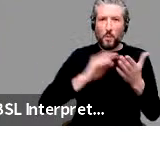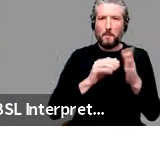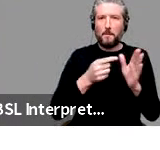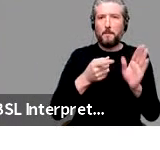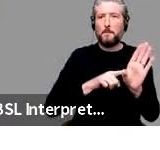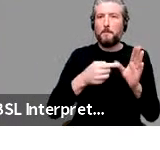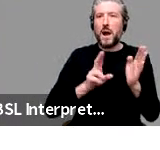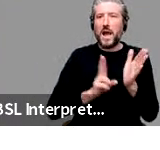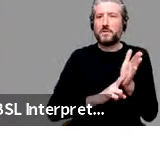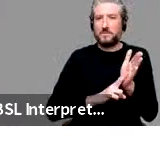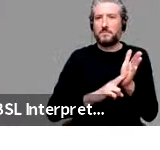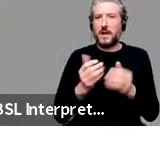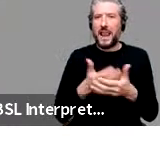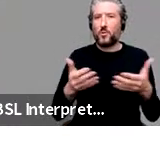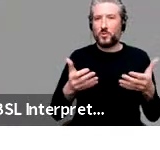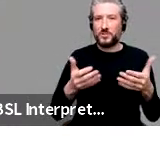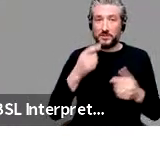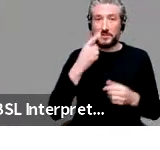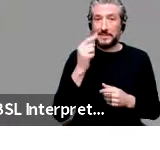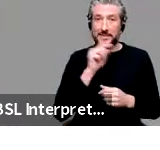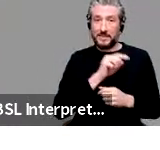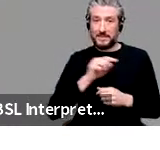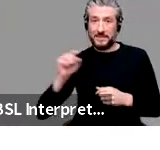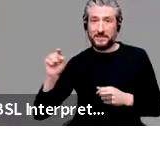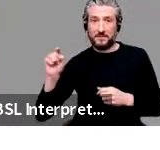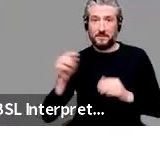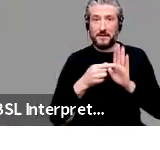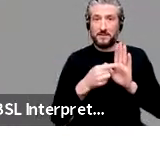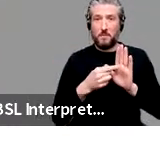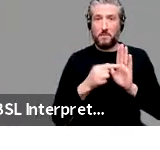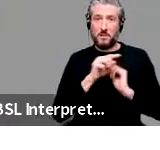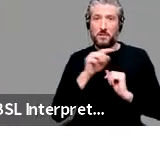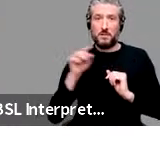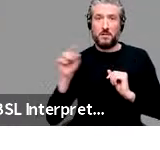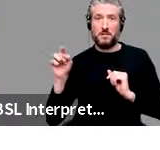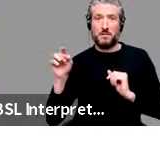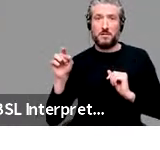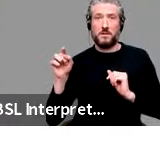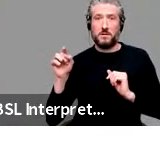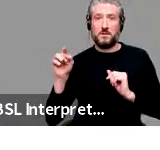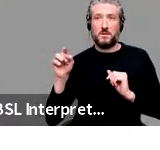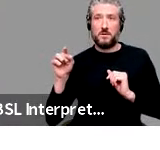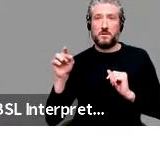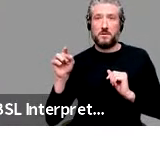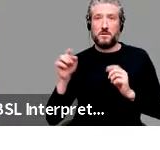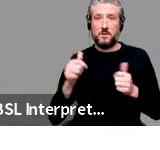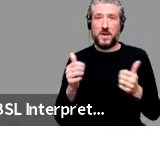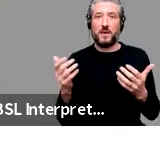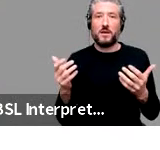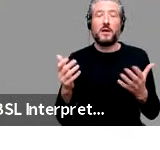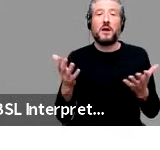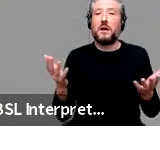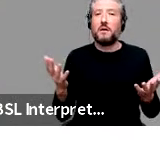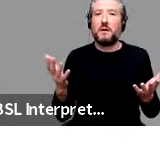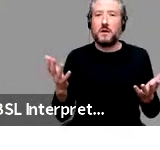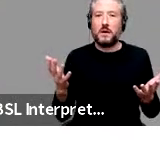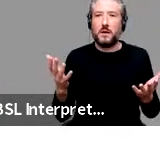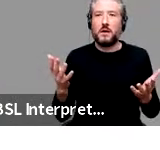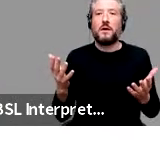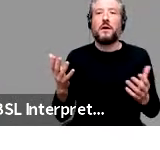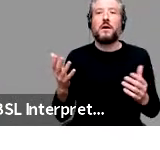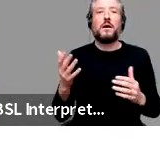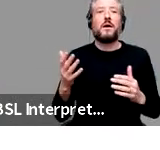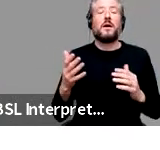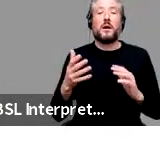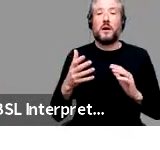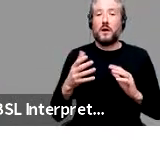one of these meanings. We heard, we heard, um, so, okay, the moral here is that we must learn specifics.